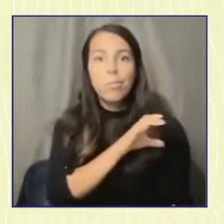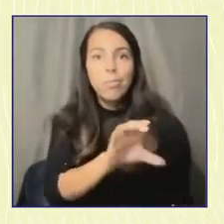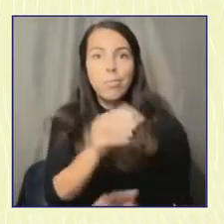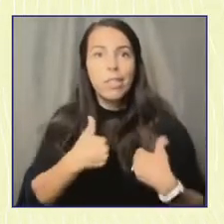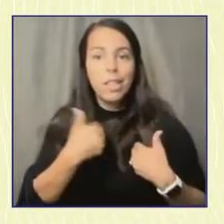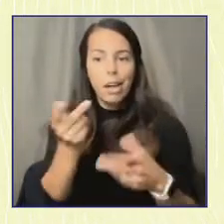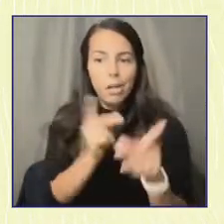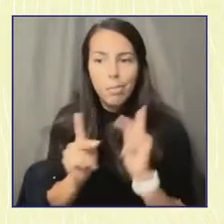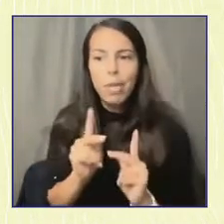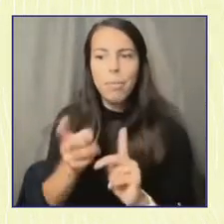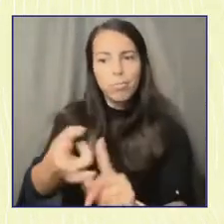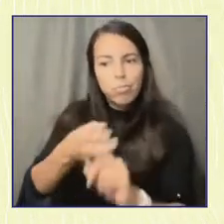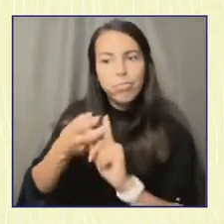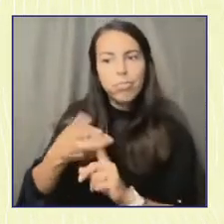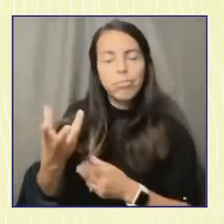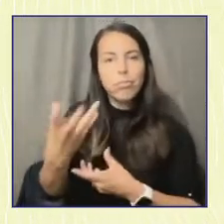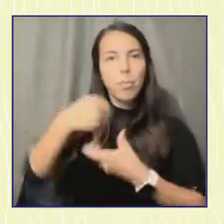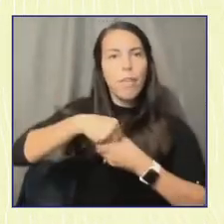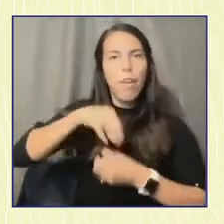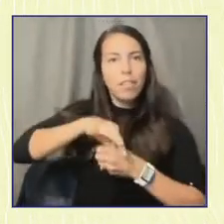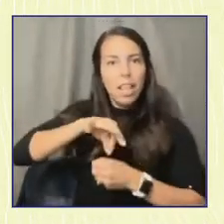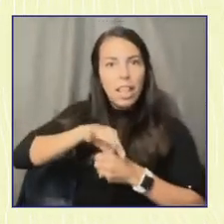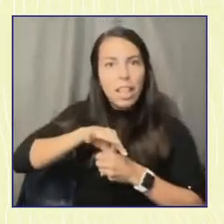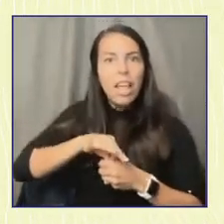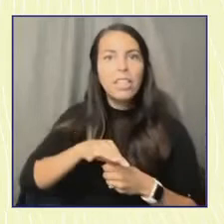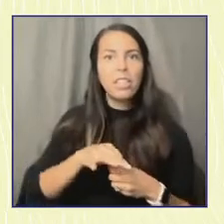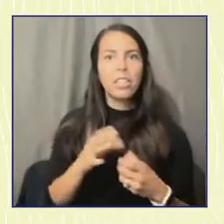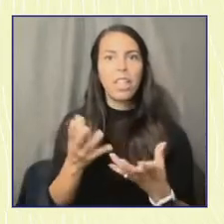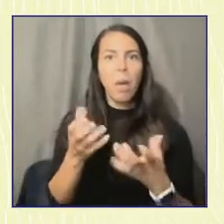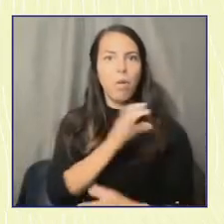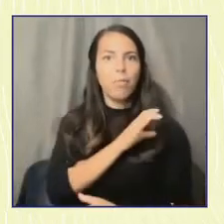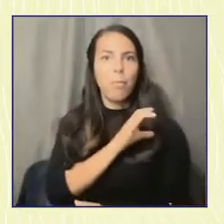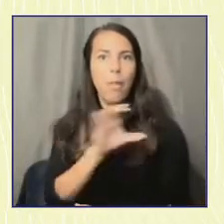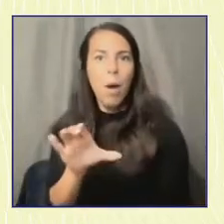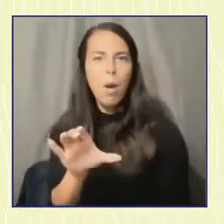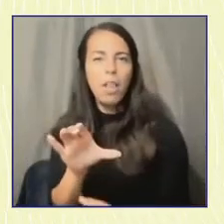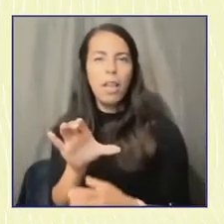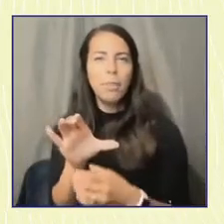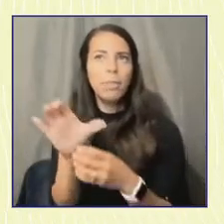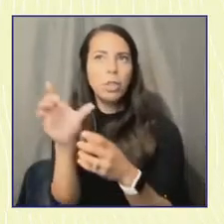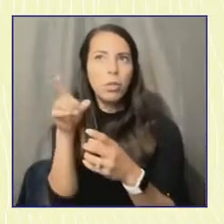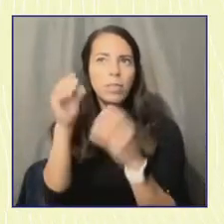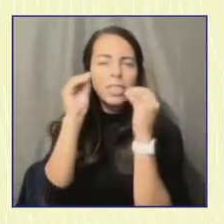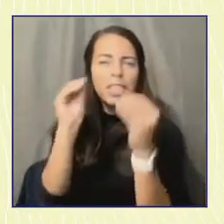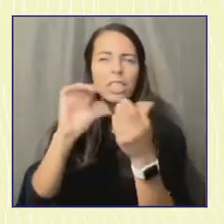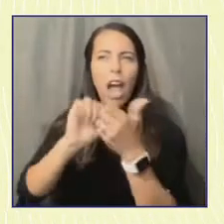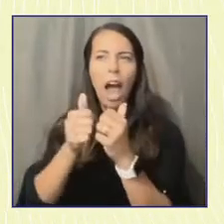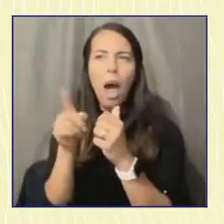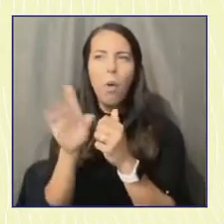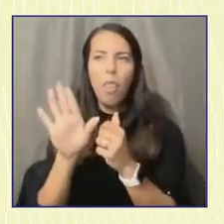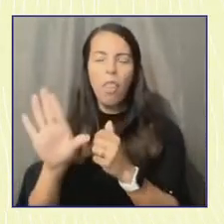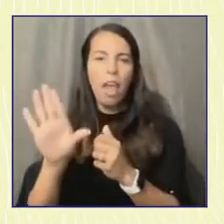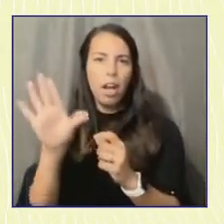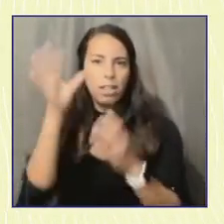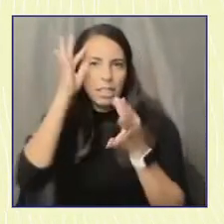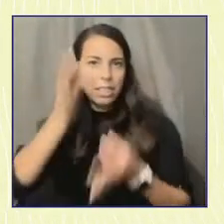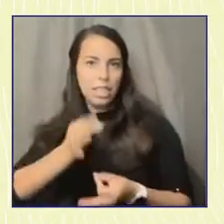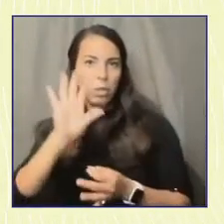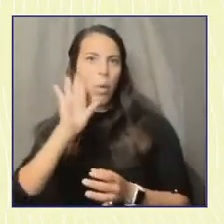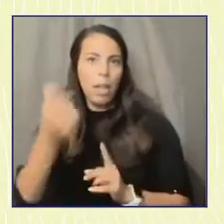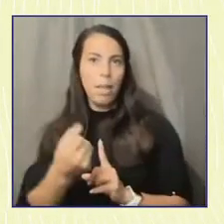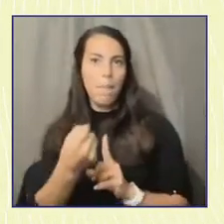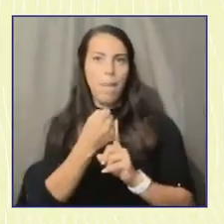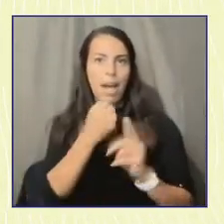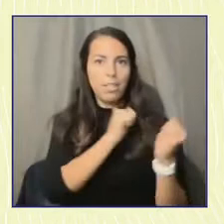and help them find their voices to advocate around the issues that affect us now and later. The best way to reach,